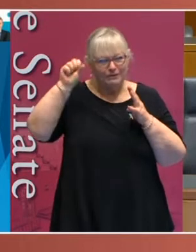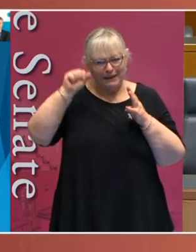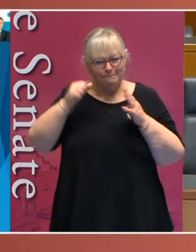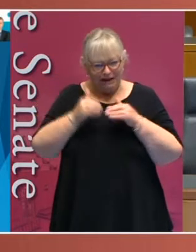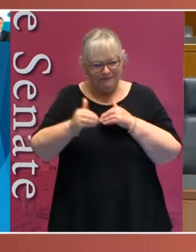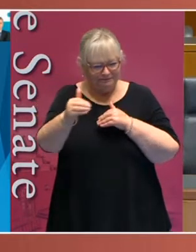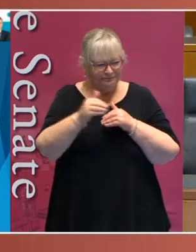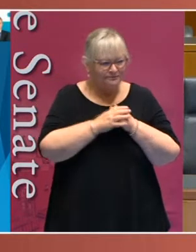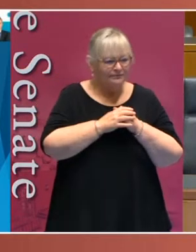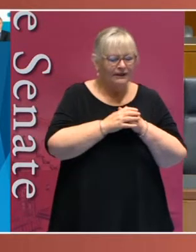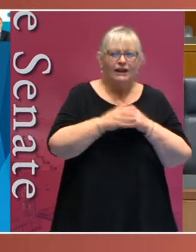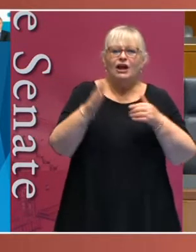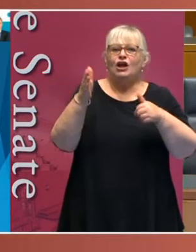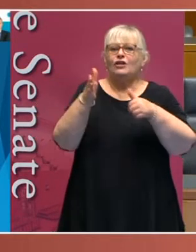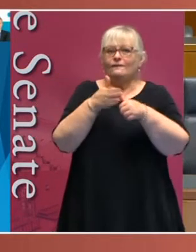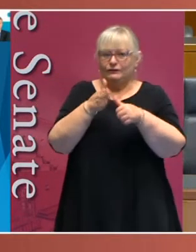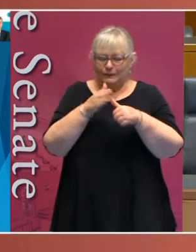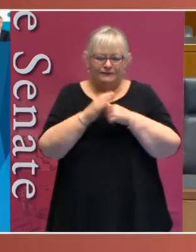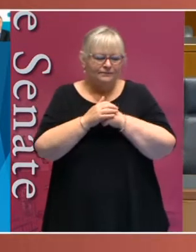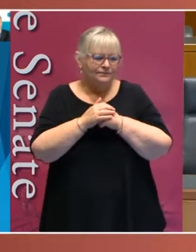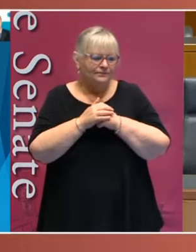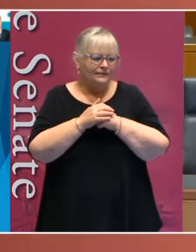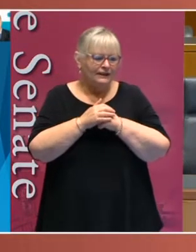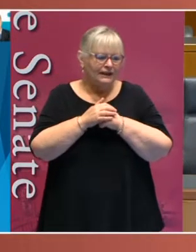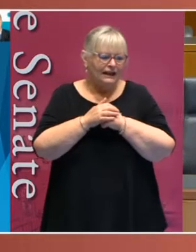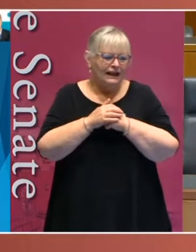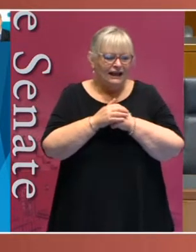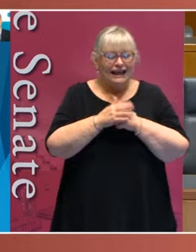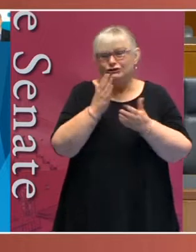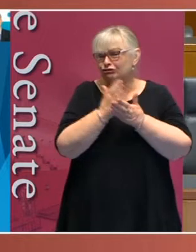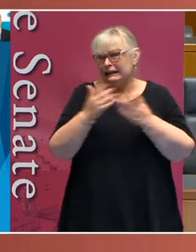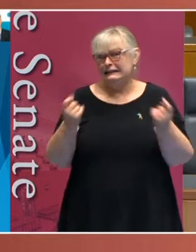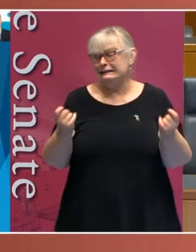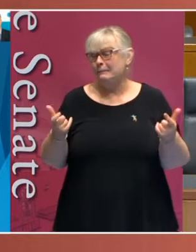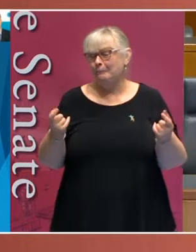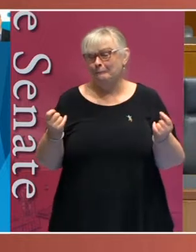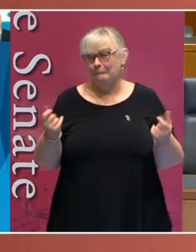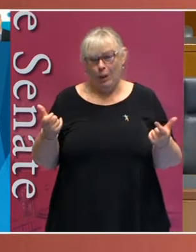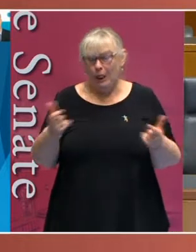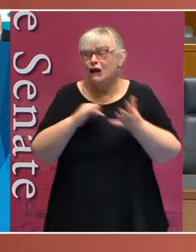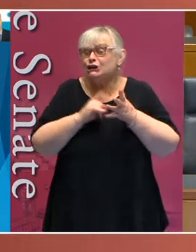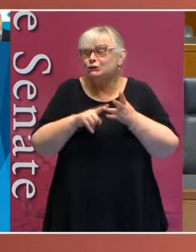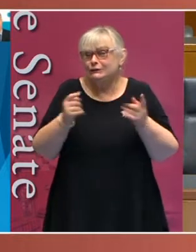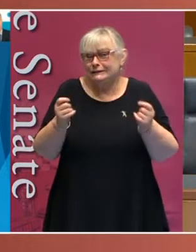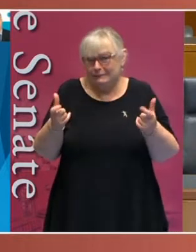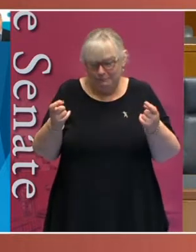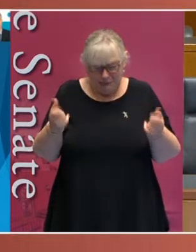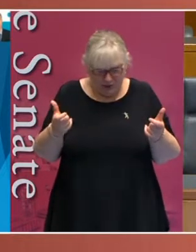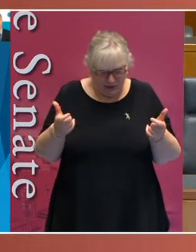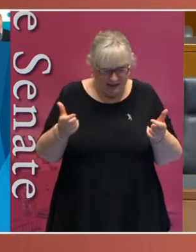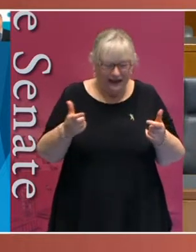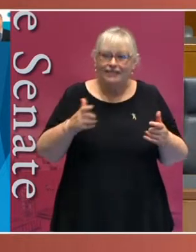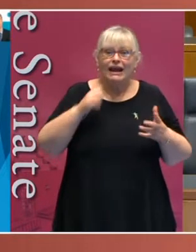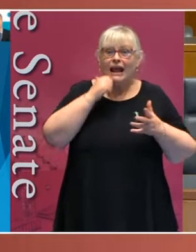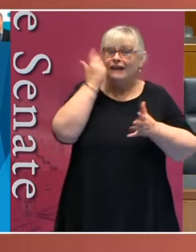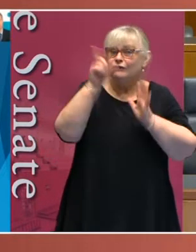The first of those points is beguiling in its simplicity. And that is that every time a